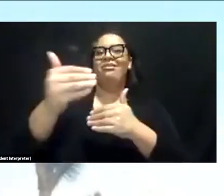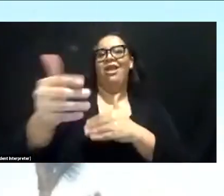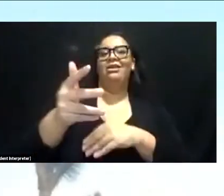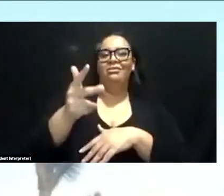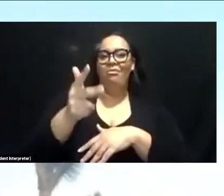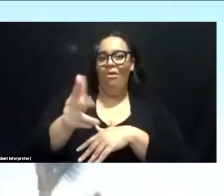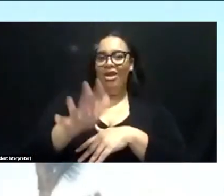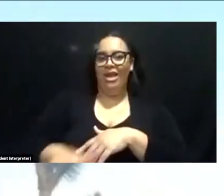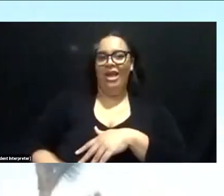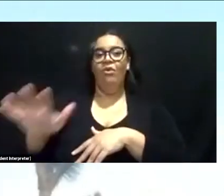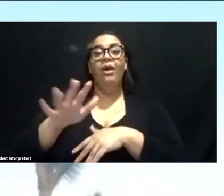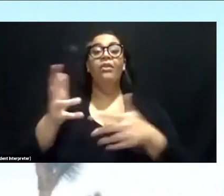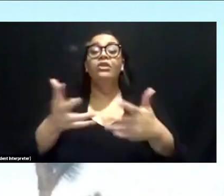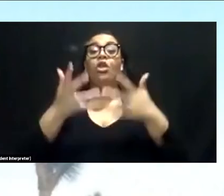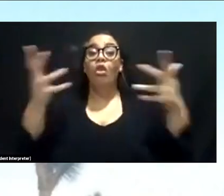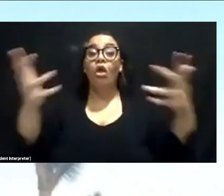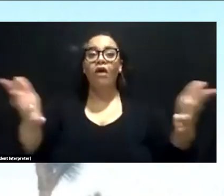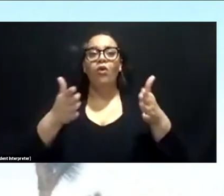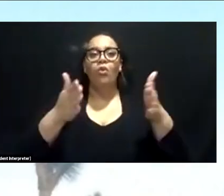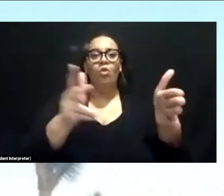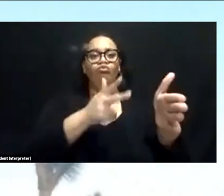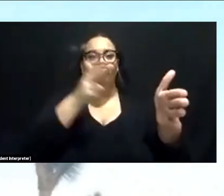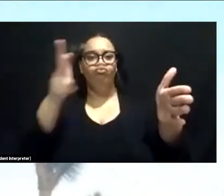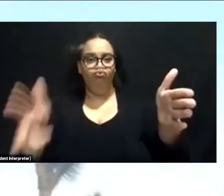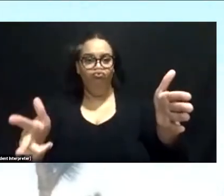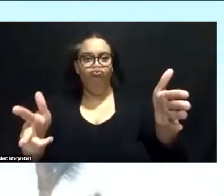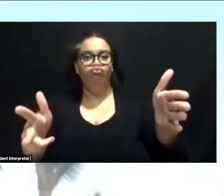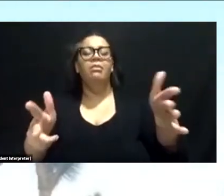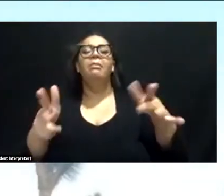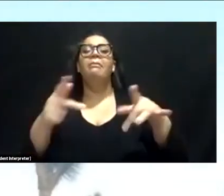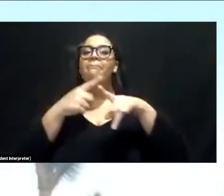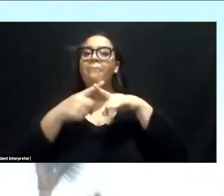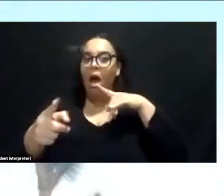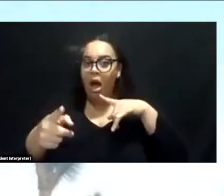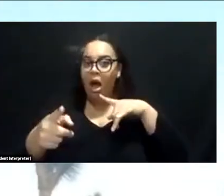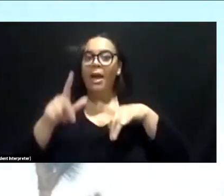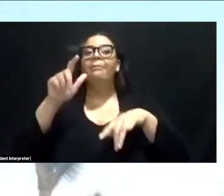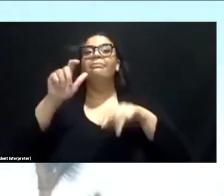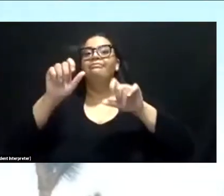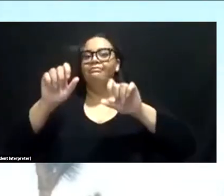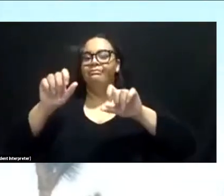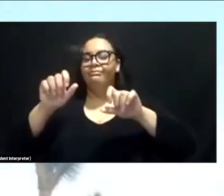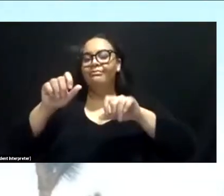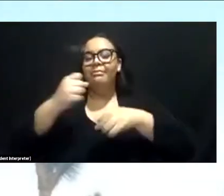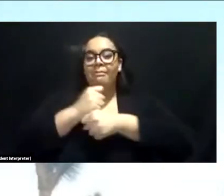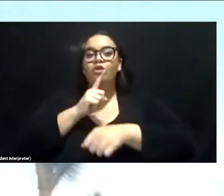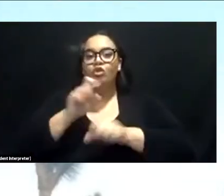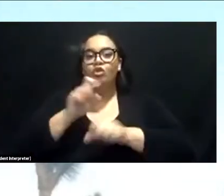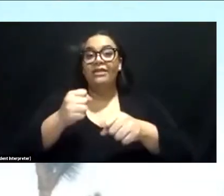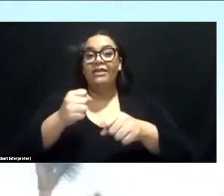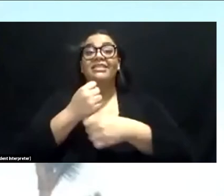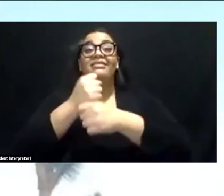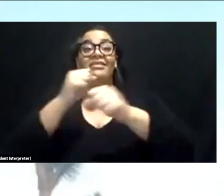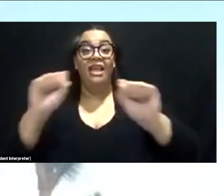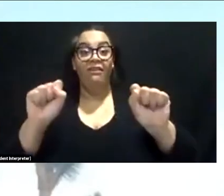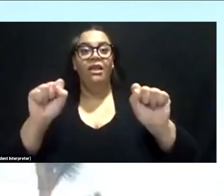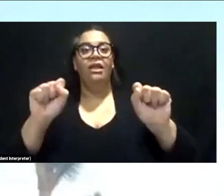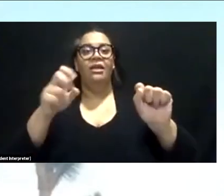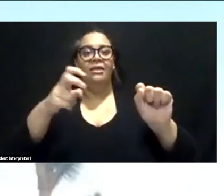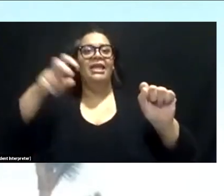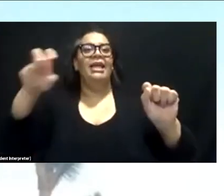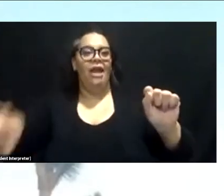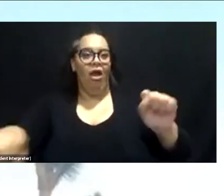roadside parking available in this park. Um, you just have to make sure you can safely get all four tires off the road without crushing any plants.